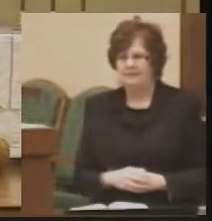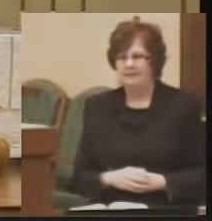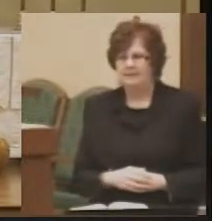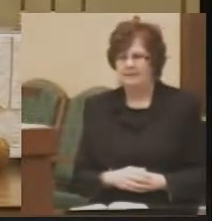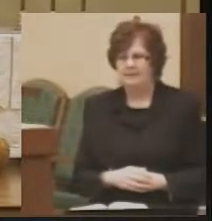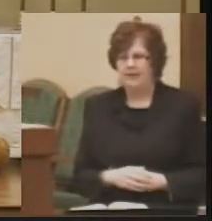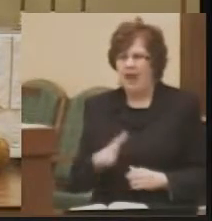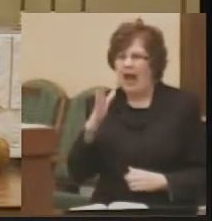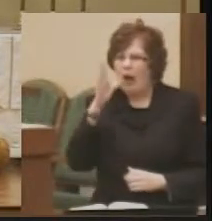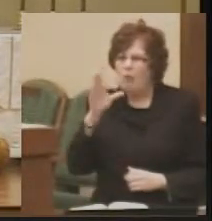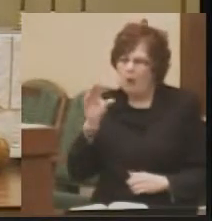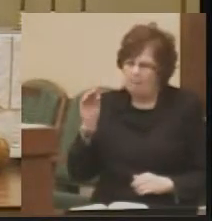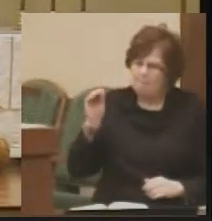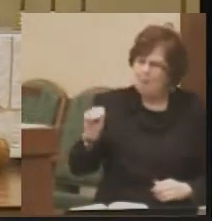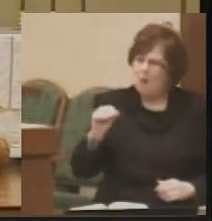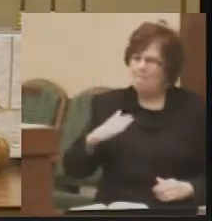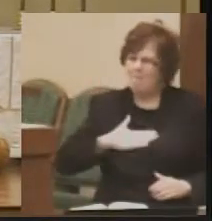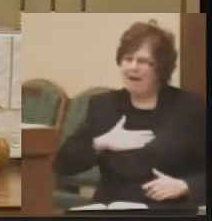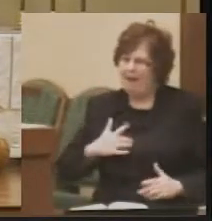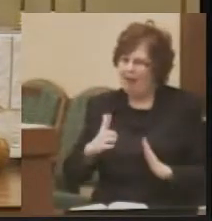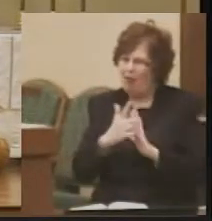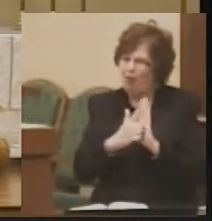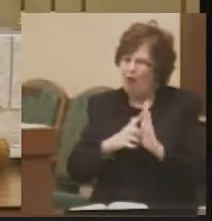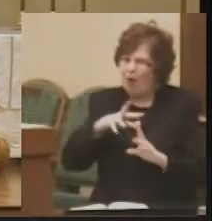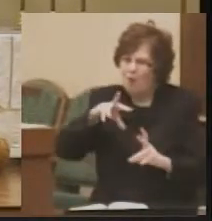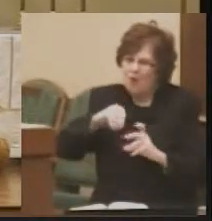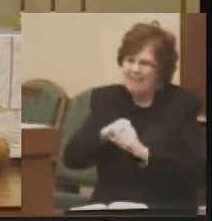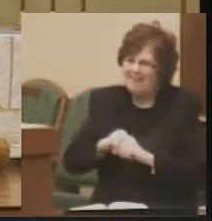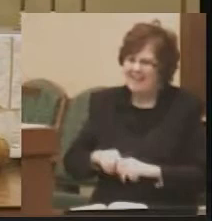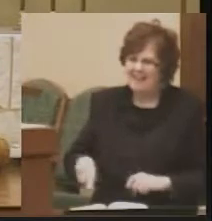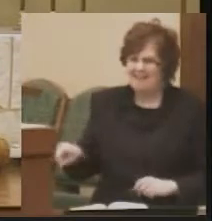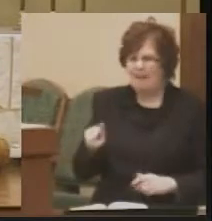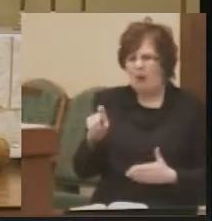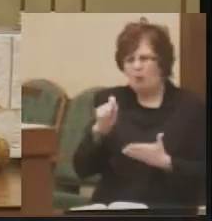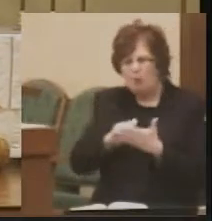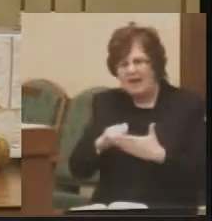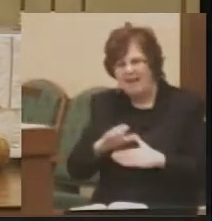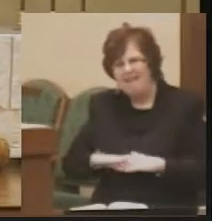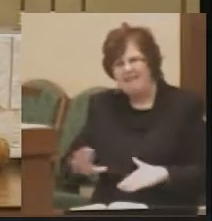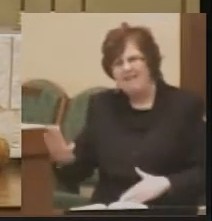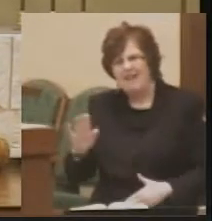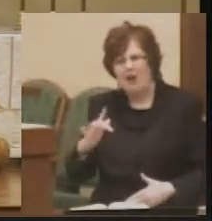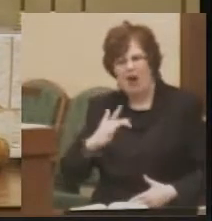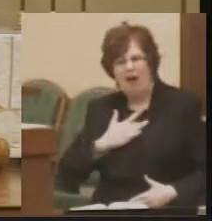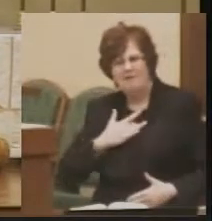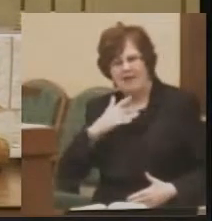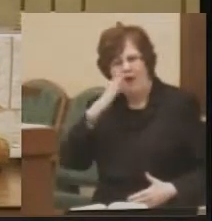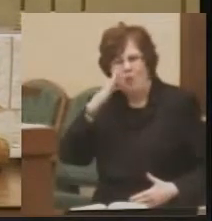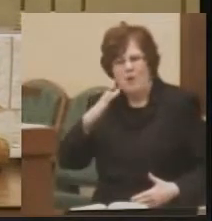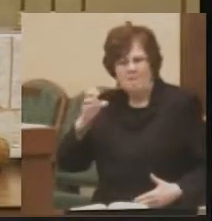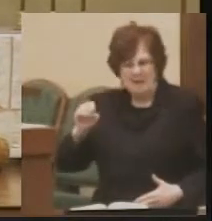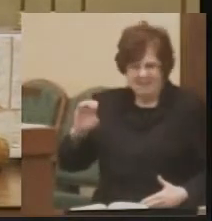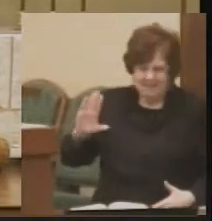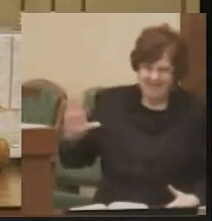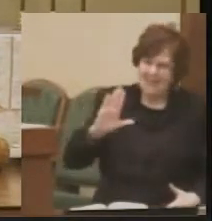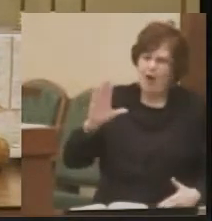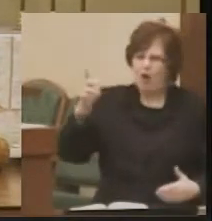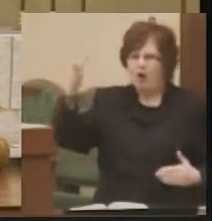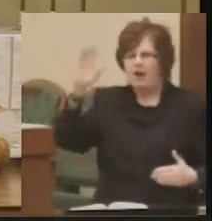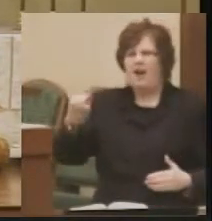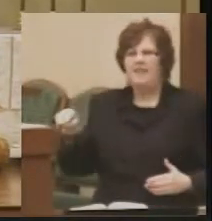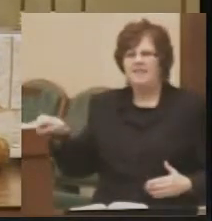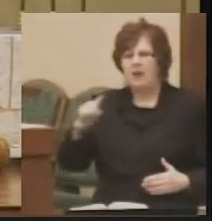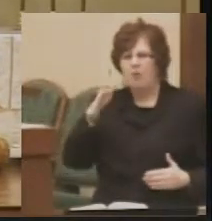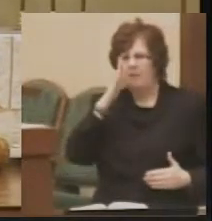I will put my law within them and I will write it upon their hearts. And I will be their God and they will